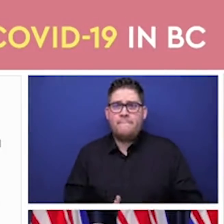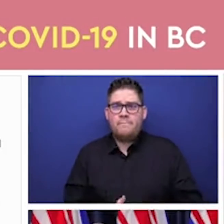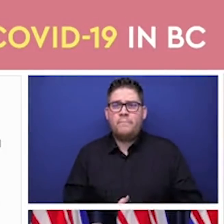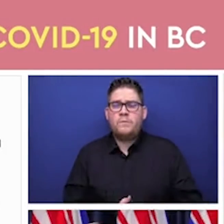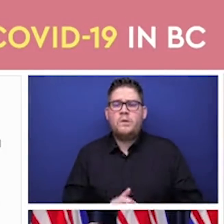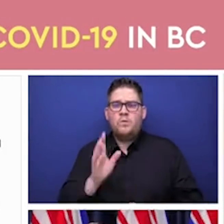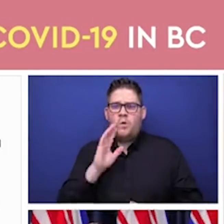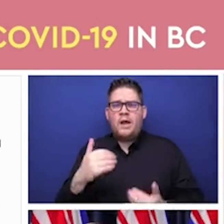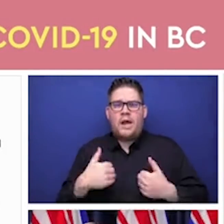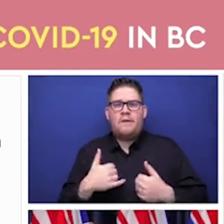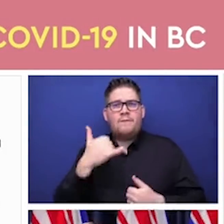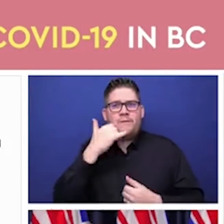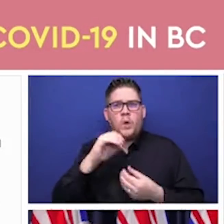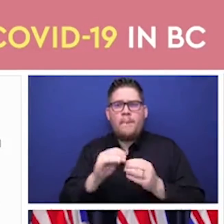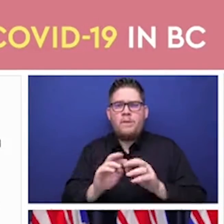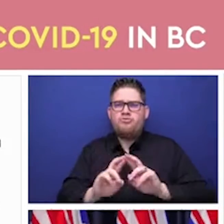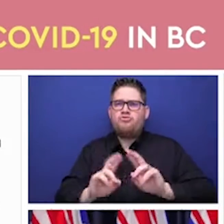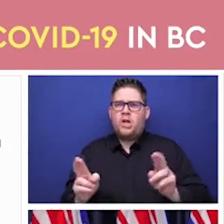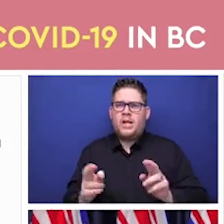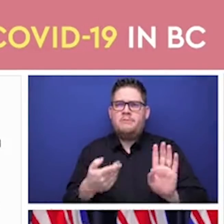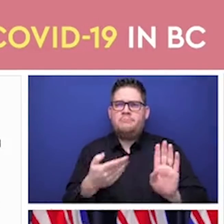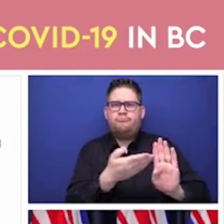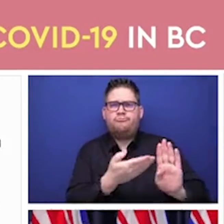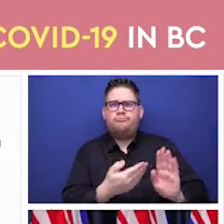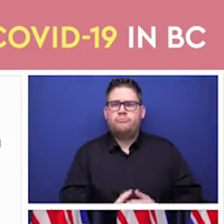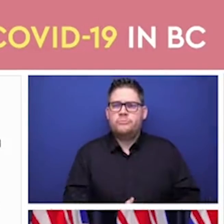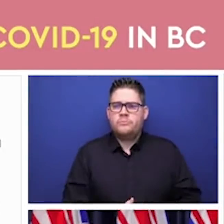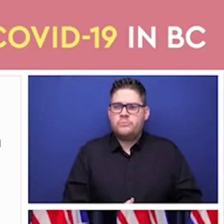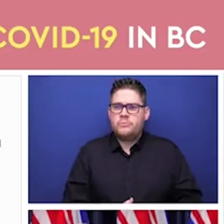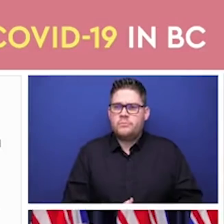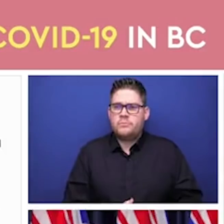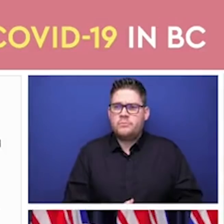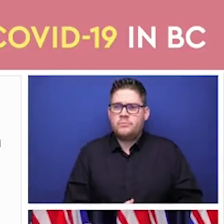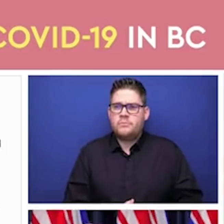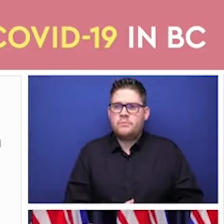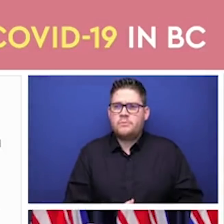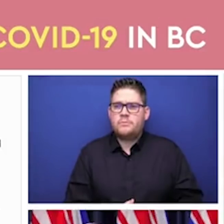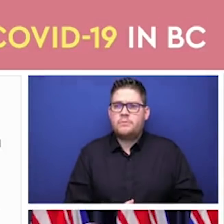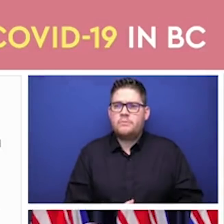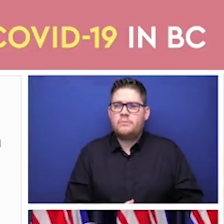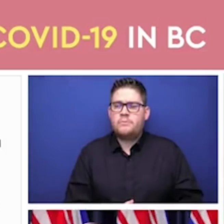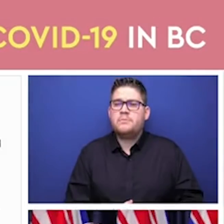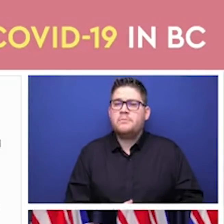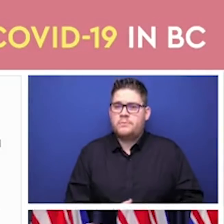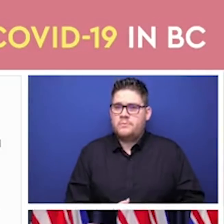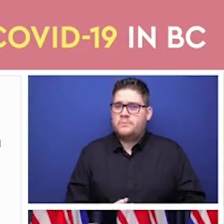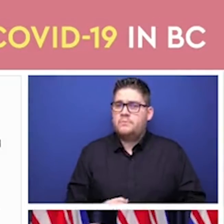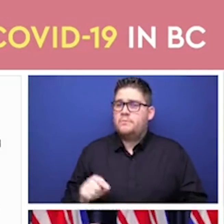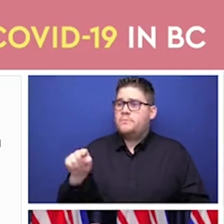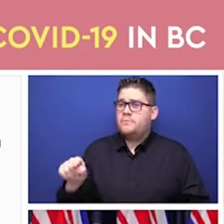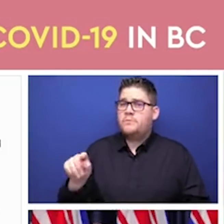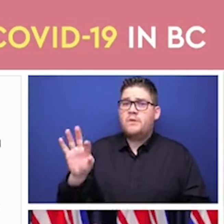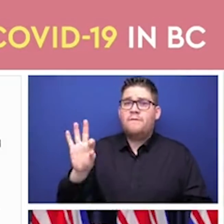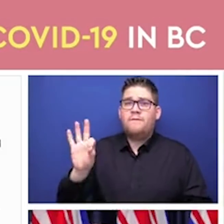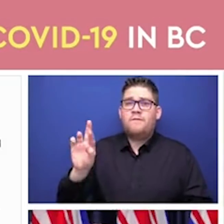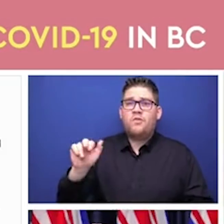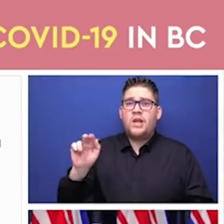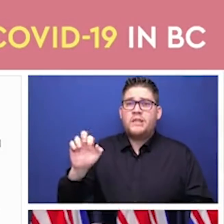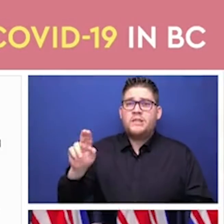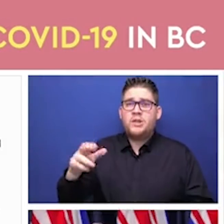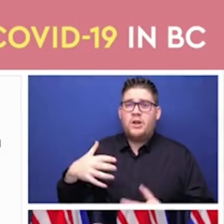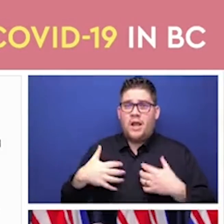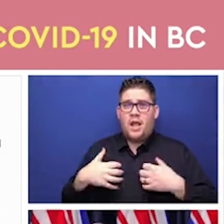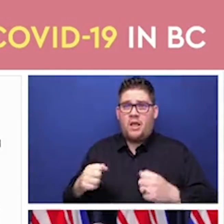will want to book themselves online. are very used to that. And that in and of itself is a major, major step forward for our whole